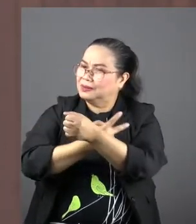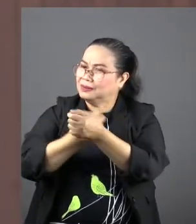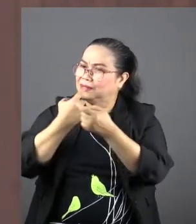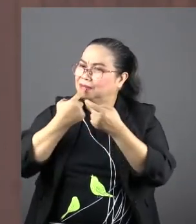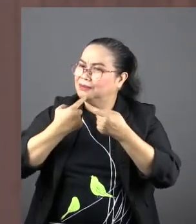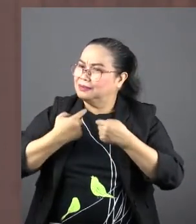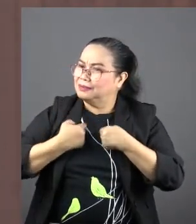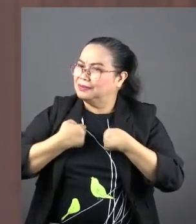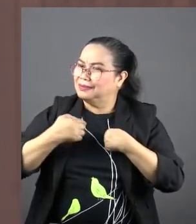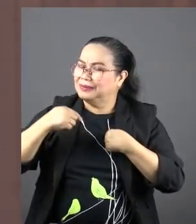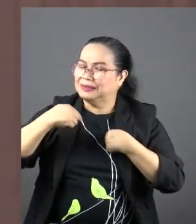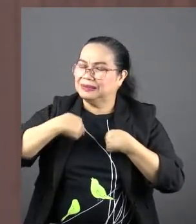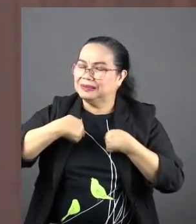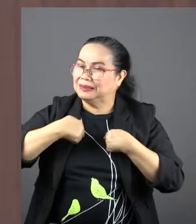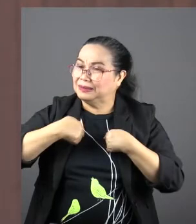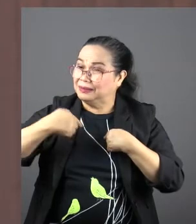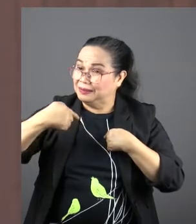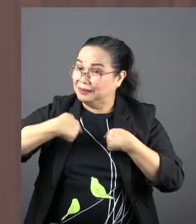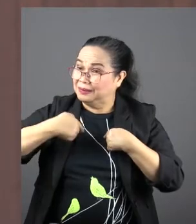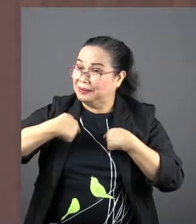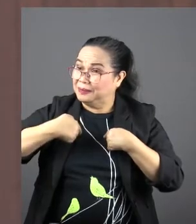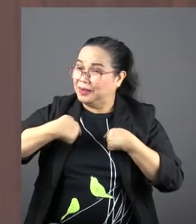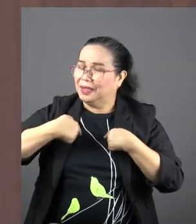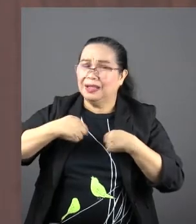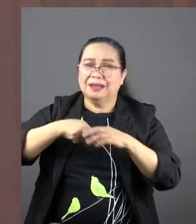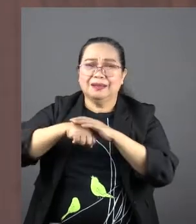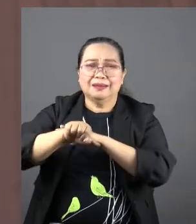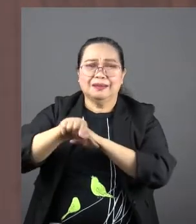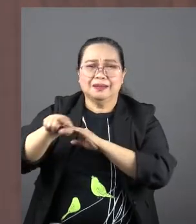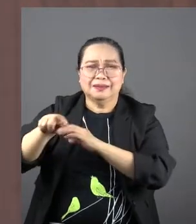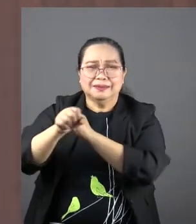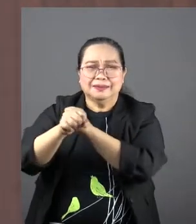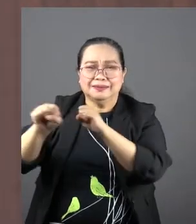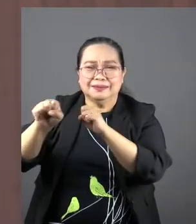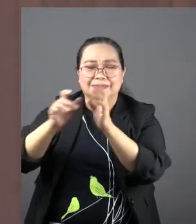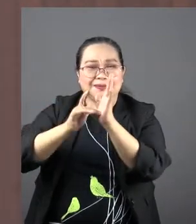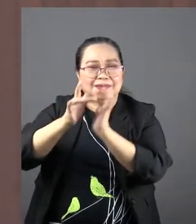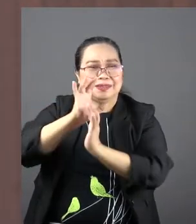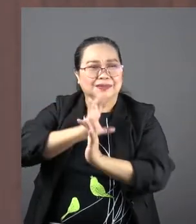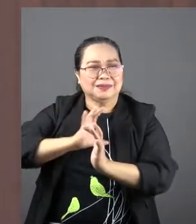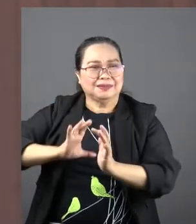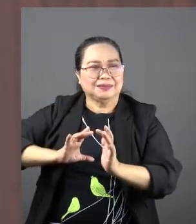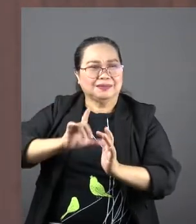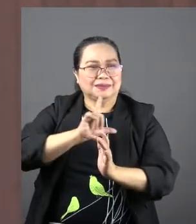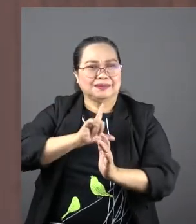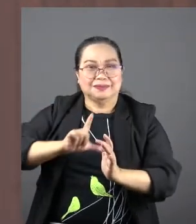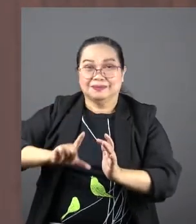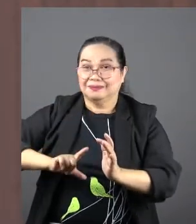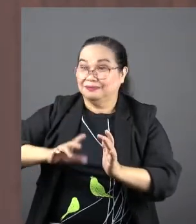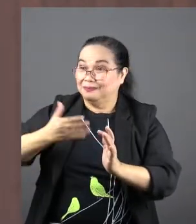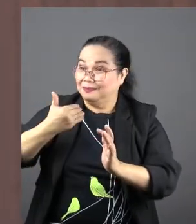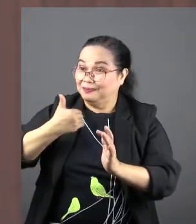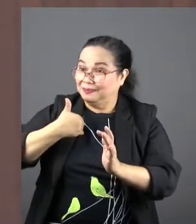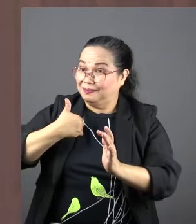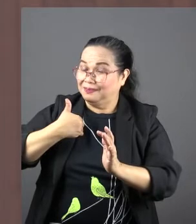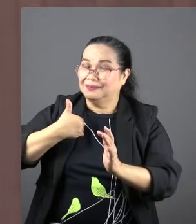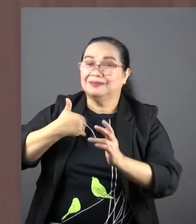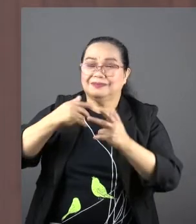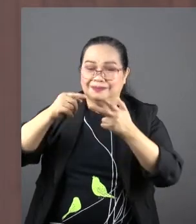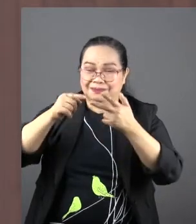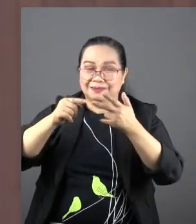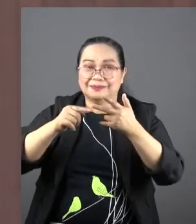said. That a savior is born. Christ the Lord. We're not done yet. The second vignette